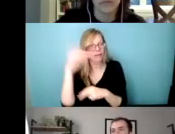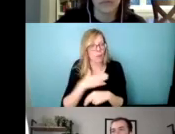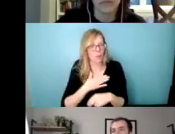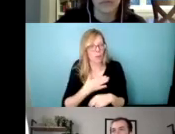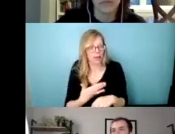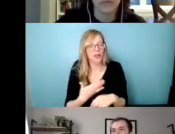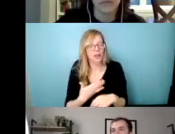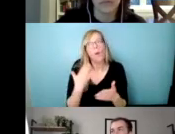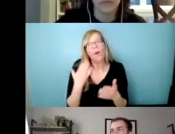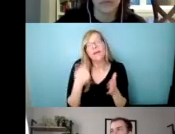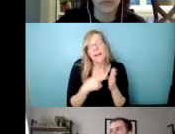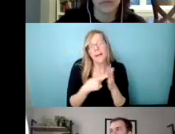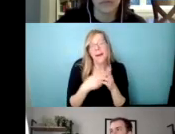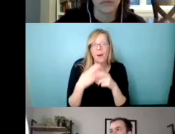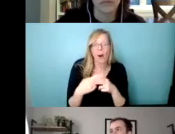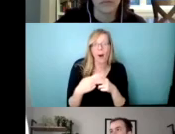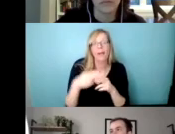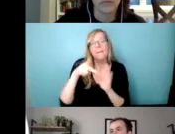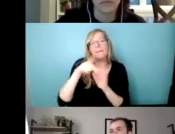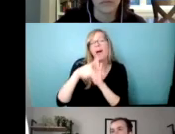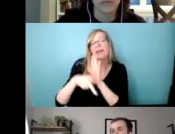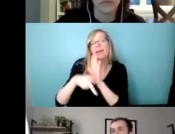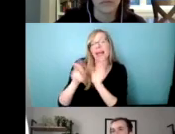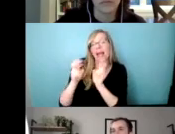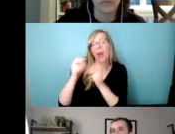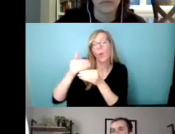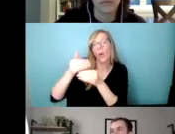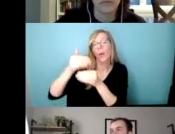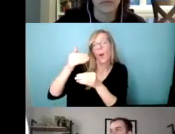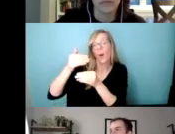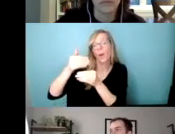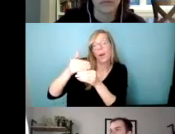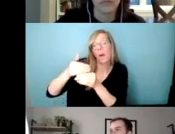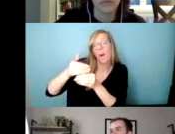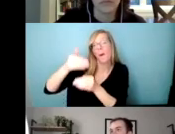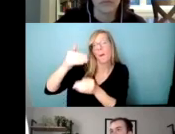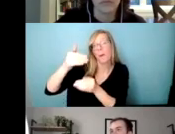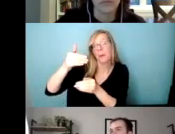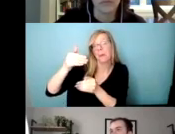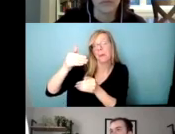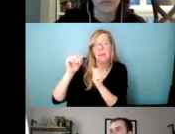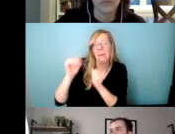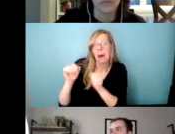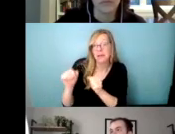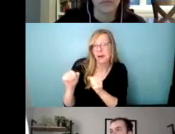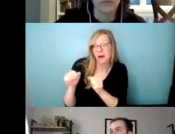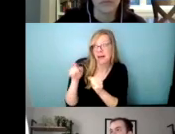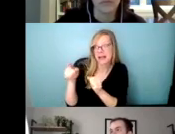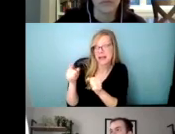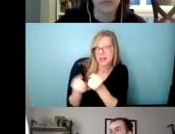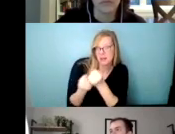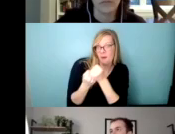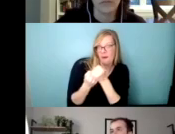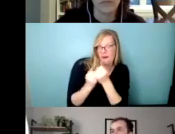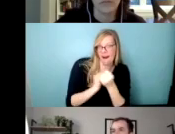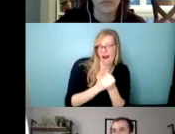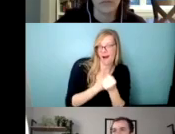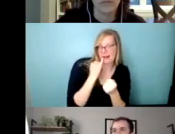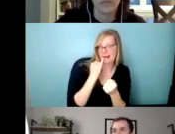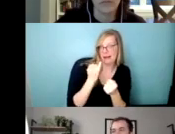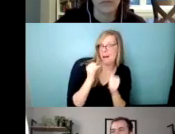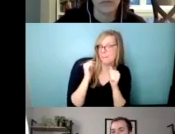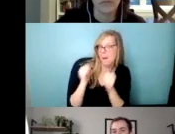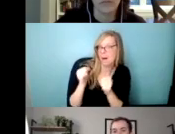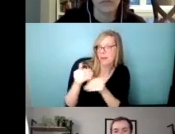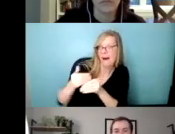window. Uh, is there a sort of a window that's open where there's a bit of support for an idea that you can really leverage, uh, or try and get more support